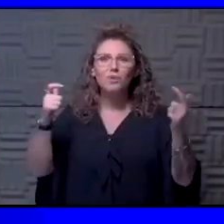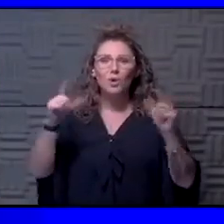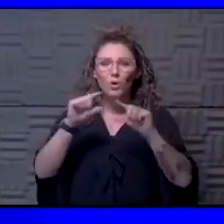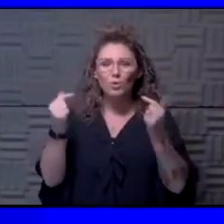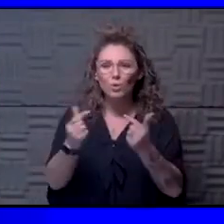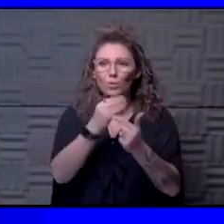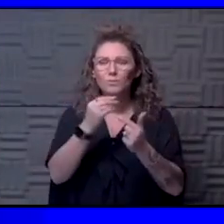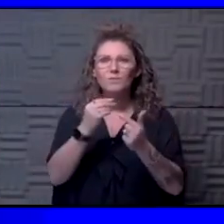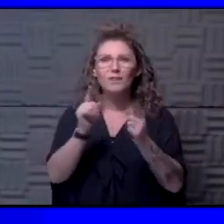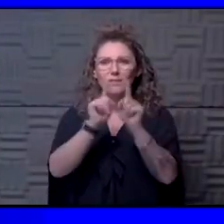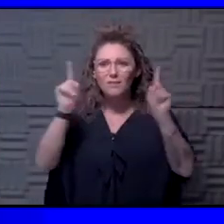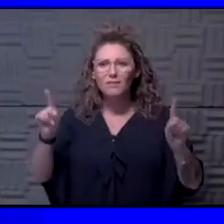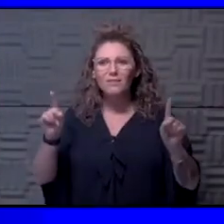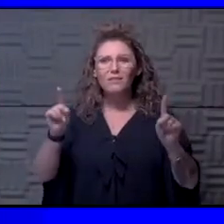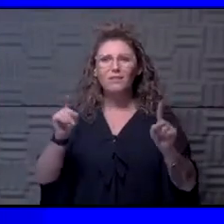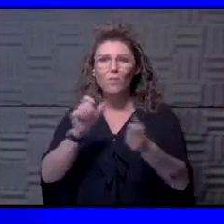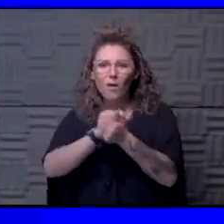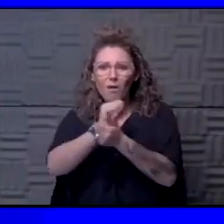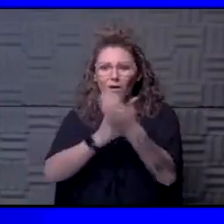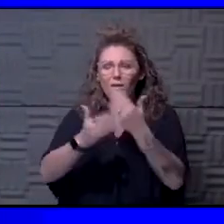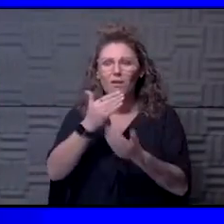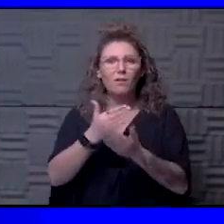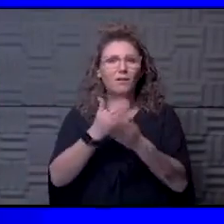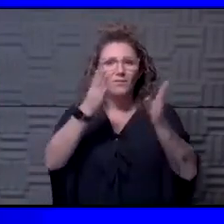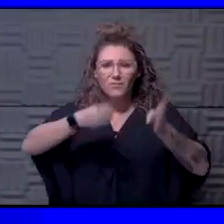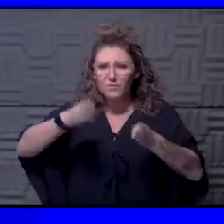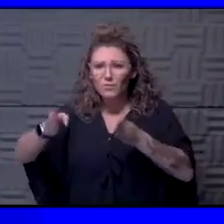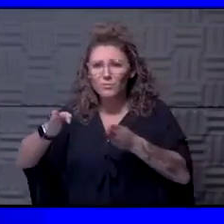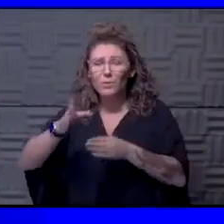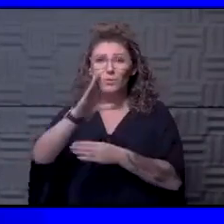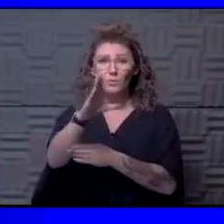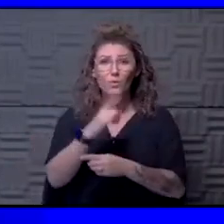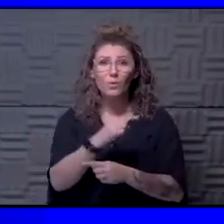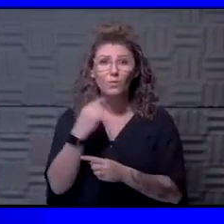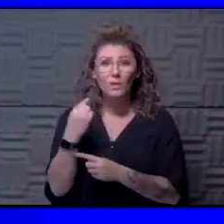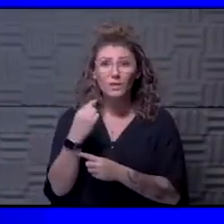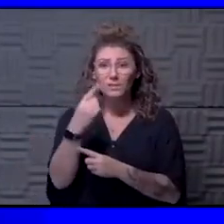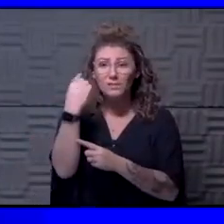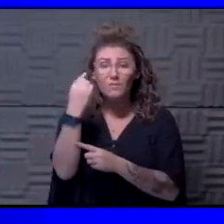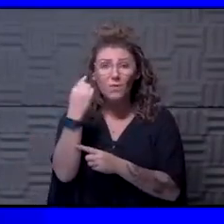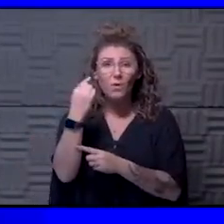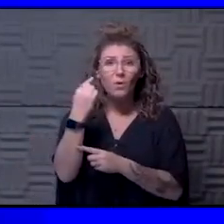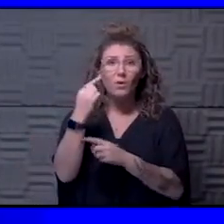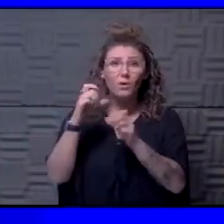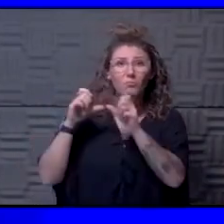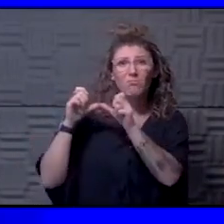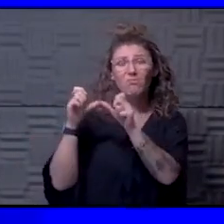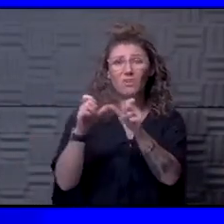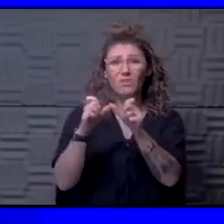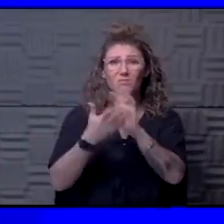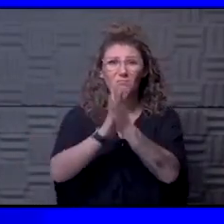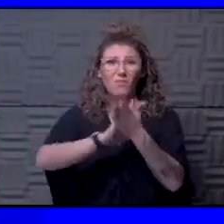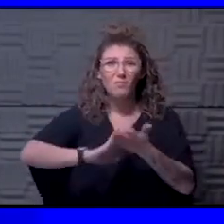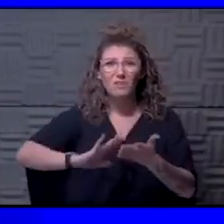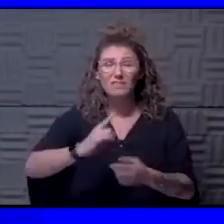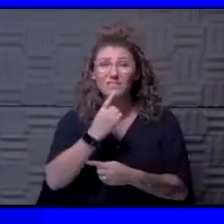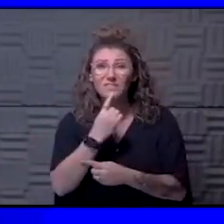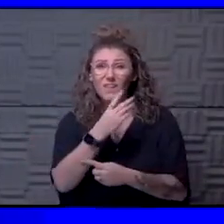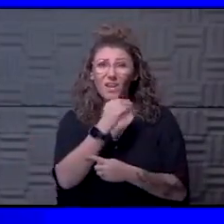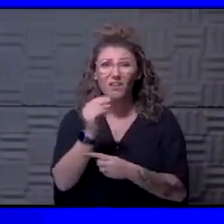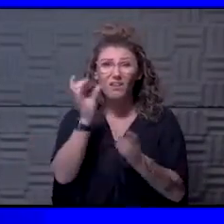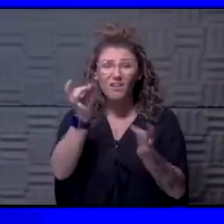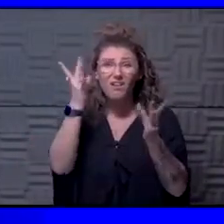individual part, no matter, you know, who you may be, your risk for progressing to severe and critical disease